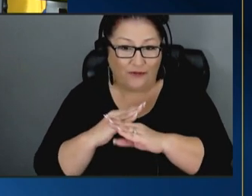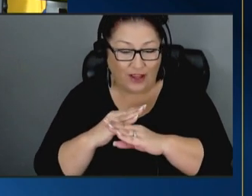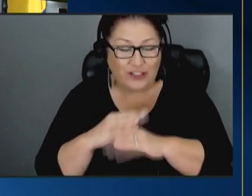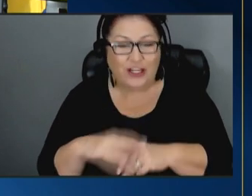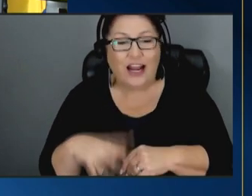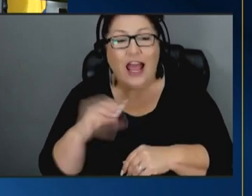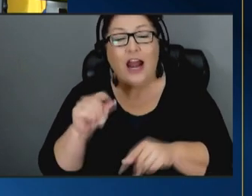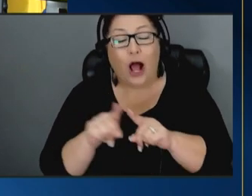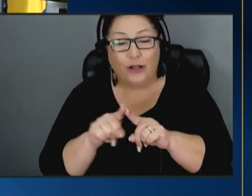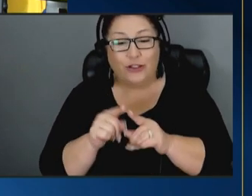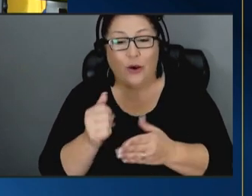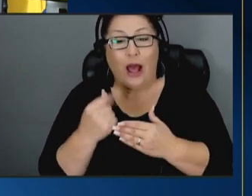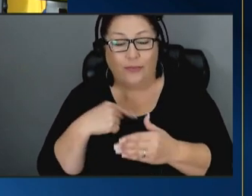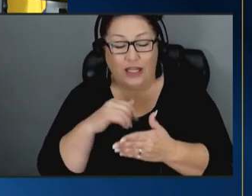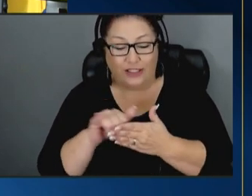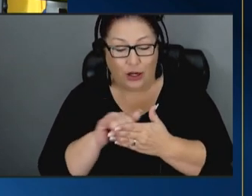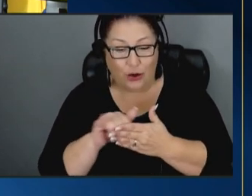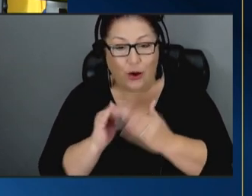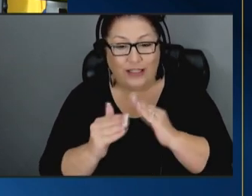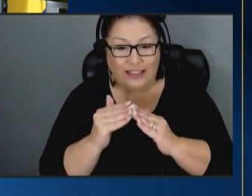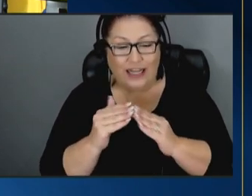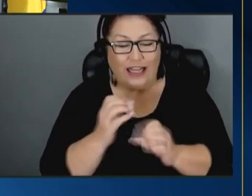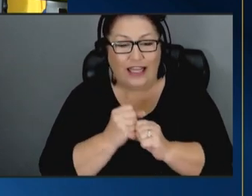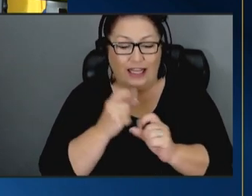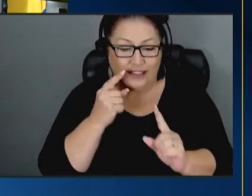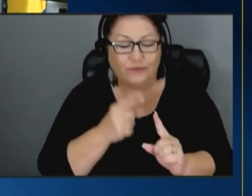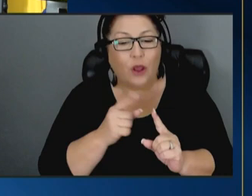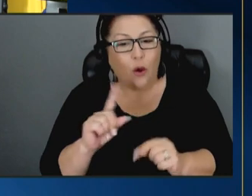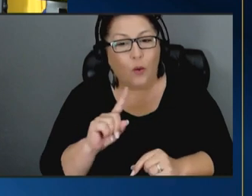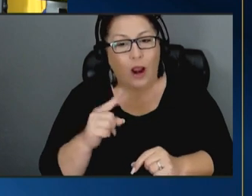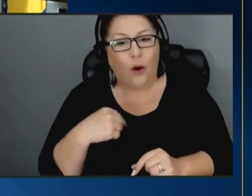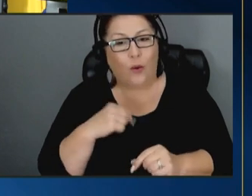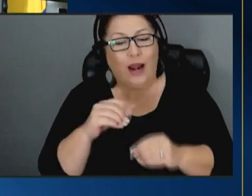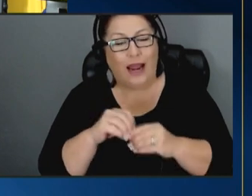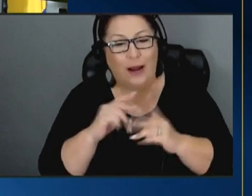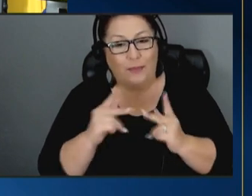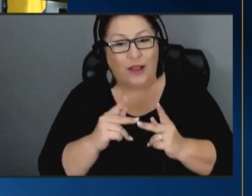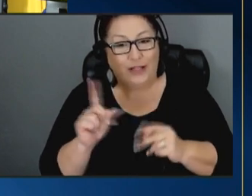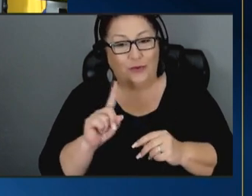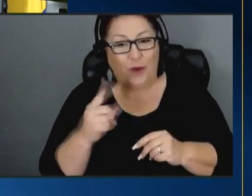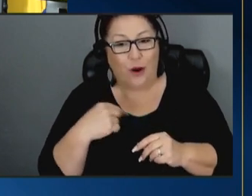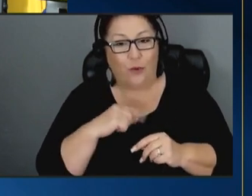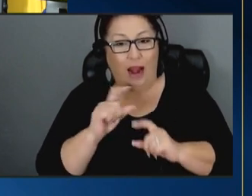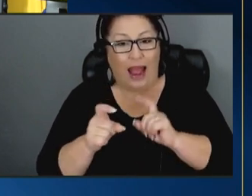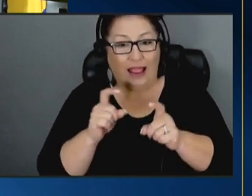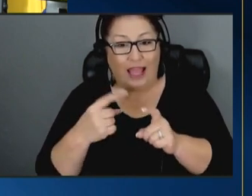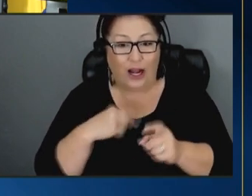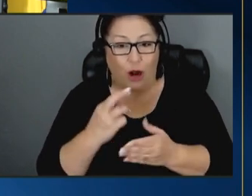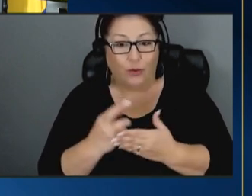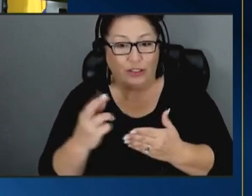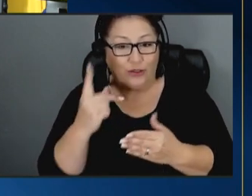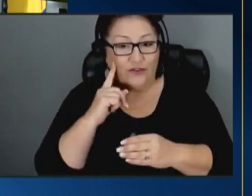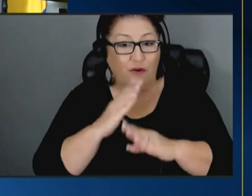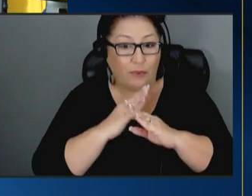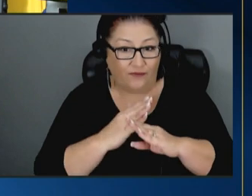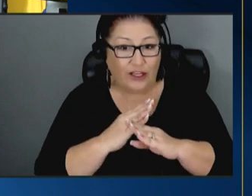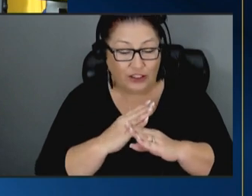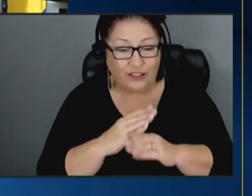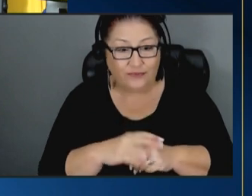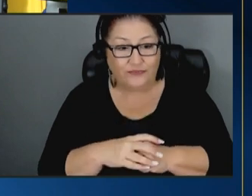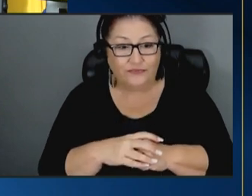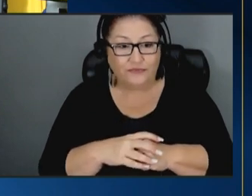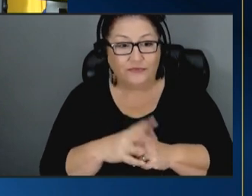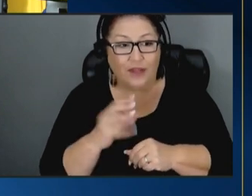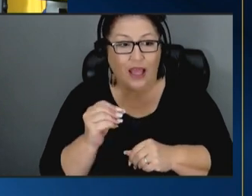new york city get toward uh to be in a place where we are um we're um allocating our resources for prevention and over